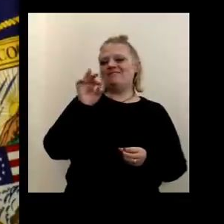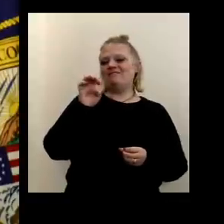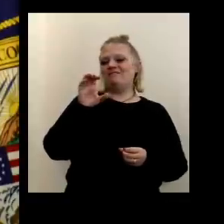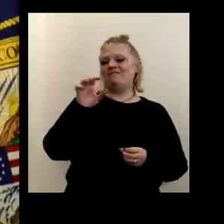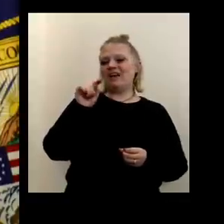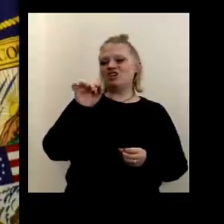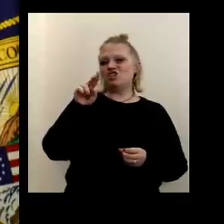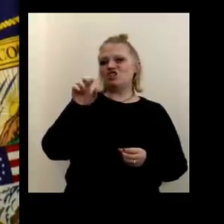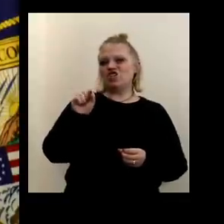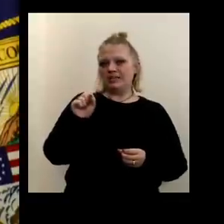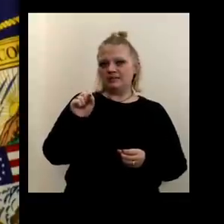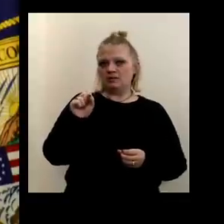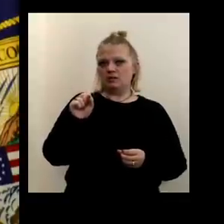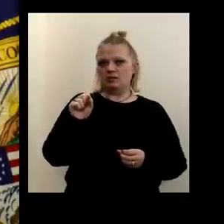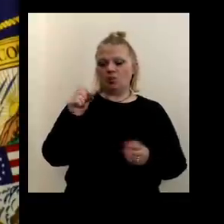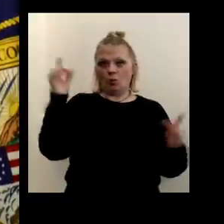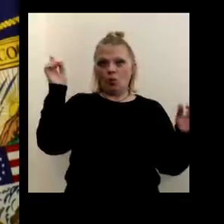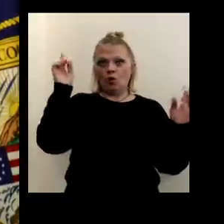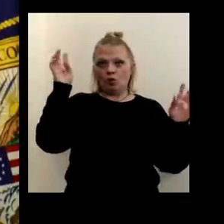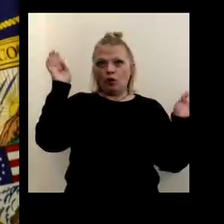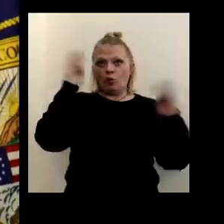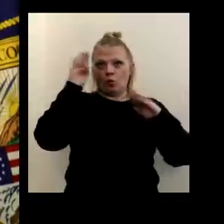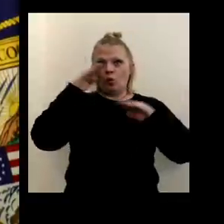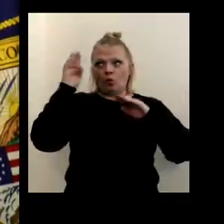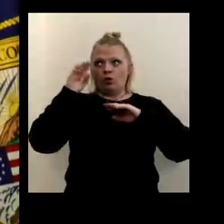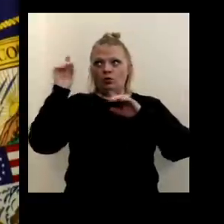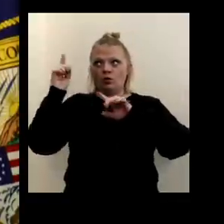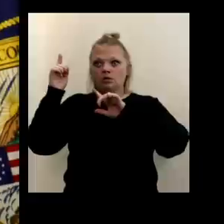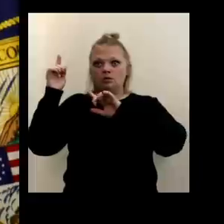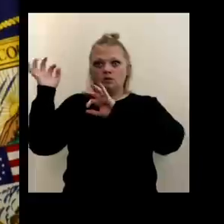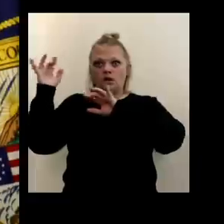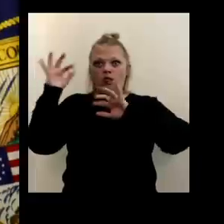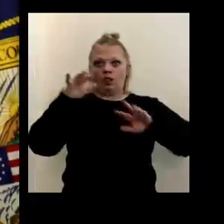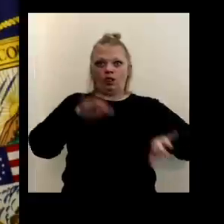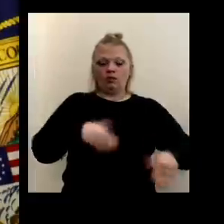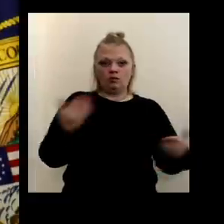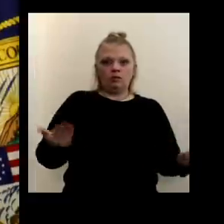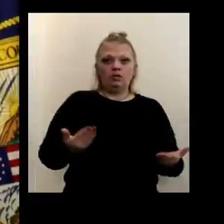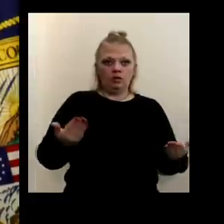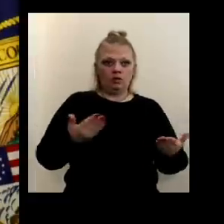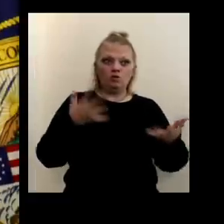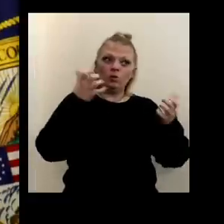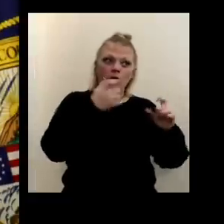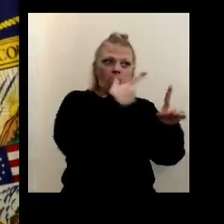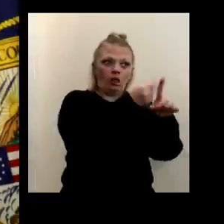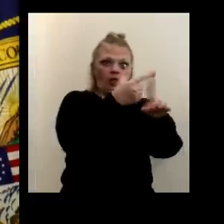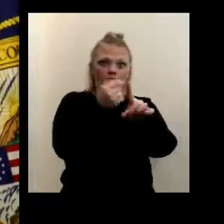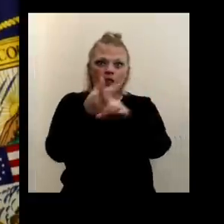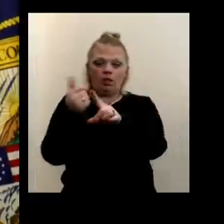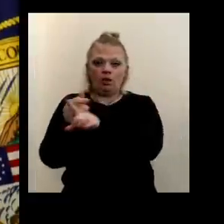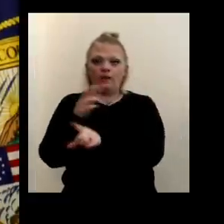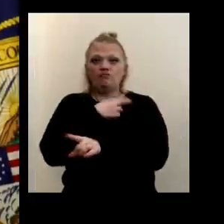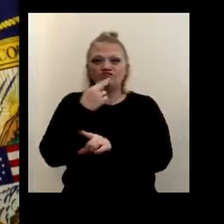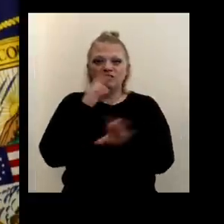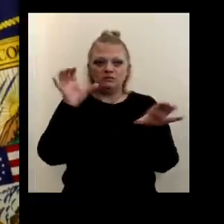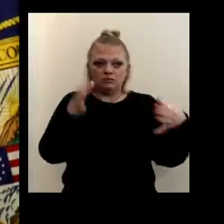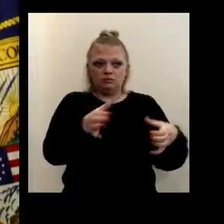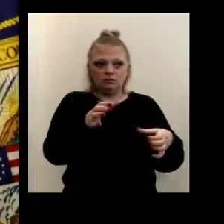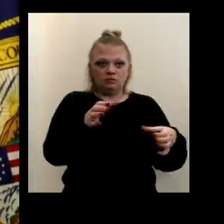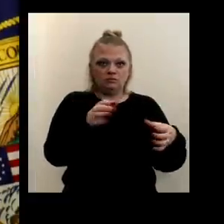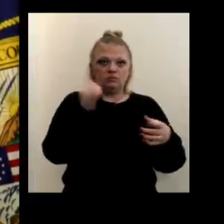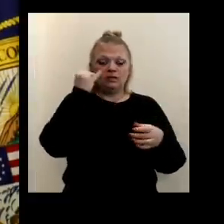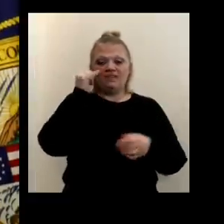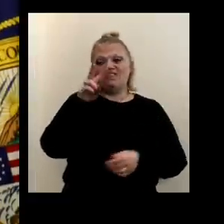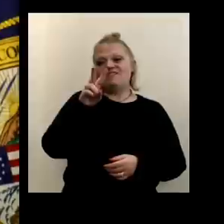worried about that coming in here. That's why we want to vaccinate as many of the at risk people in our community as quickly as possible, because if we do get the